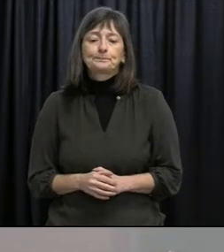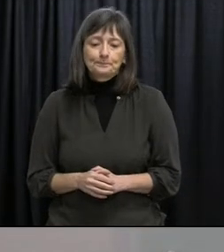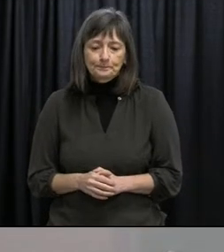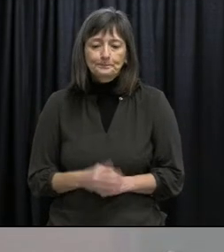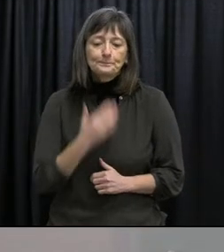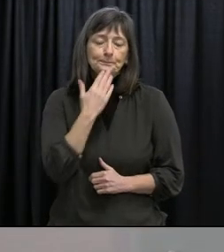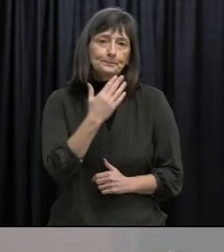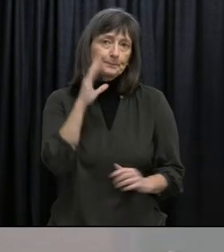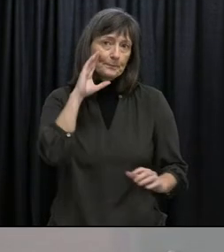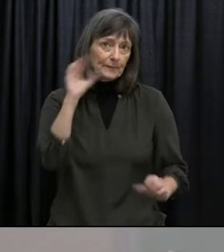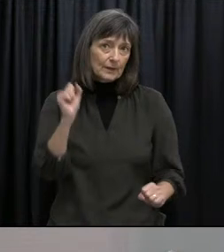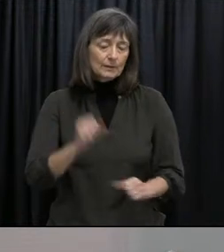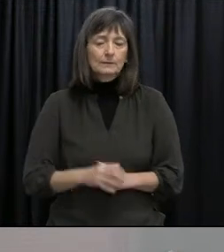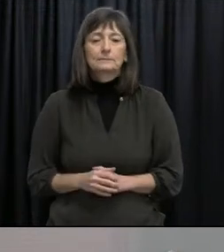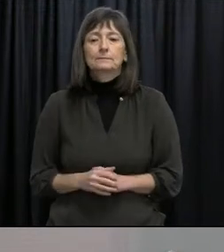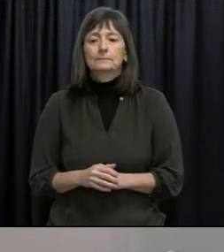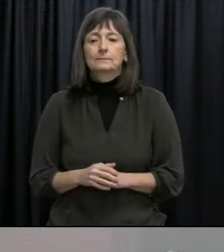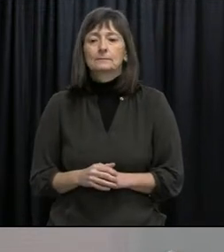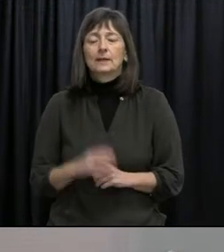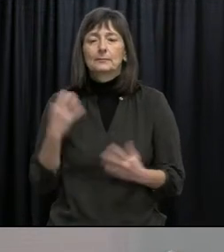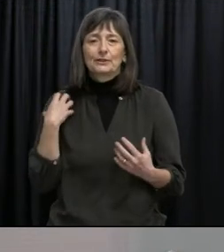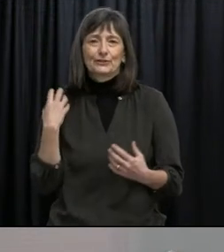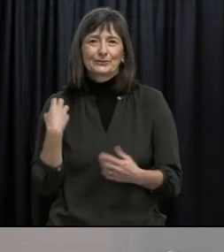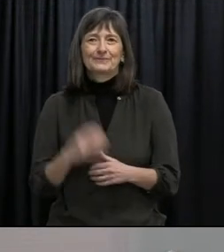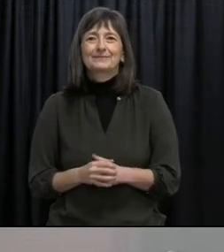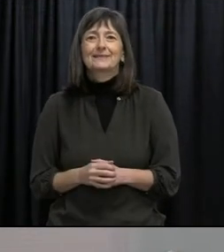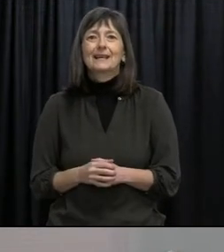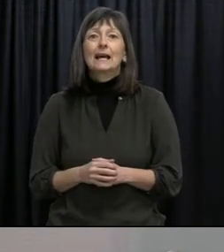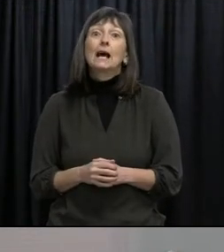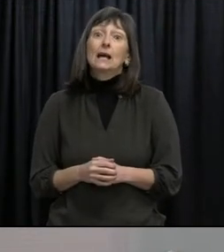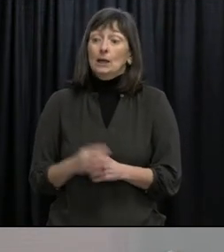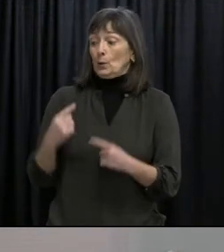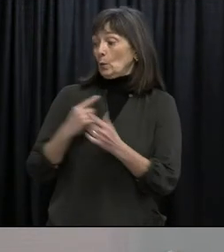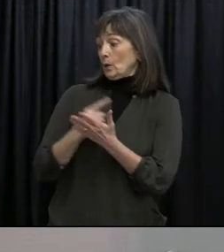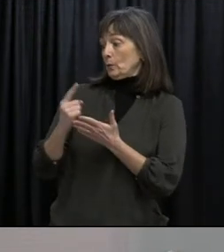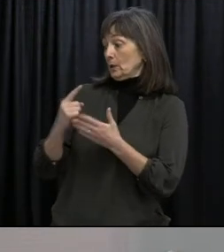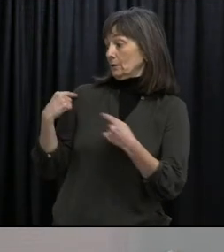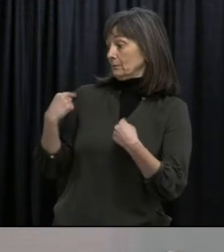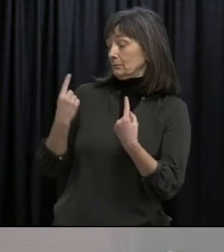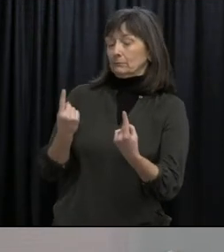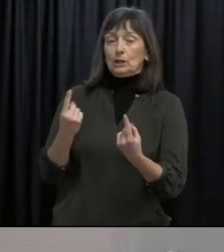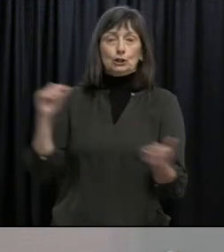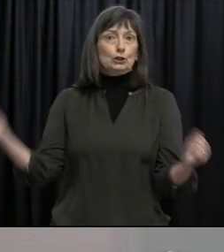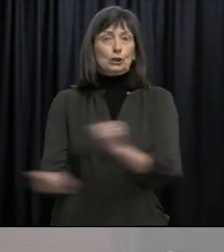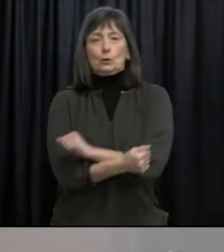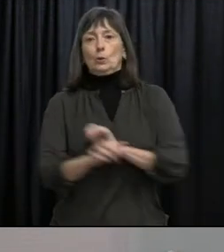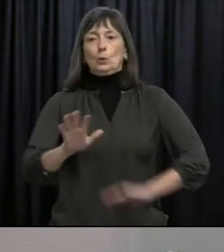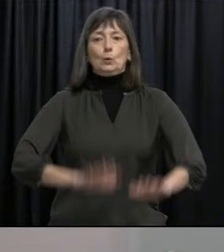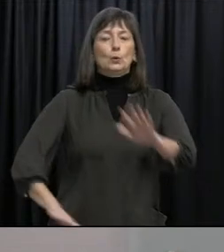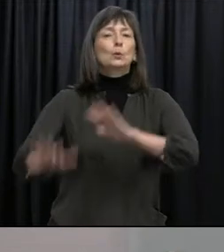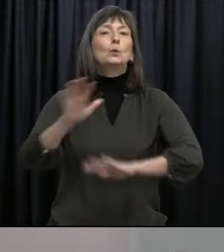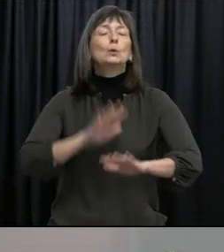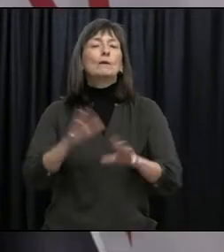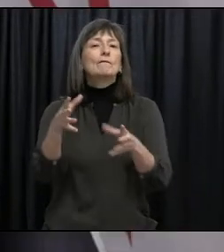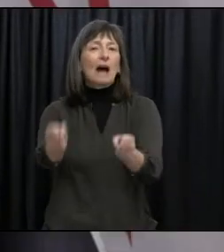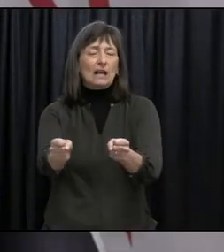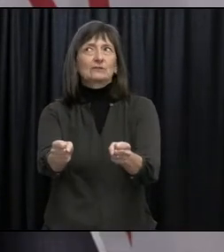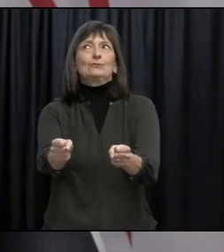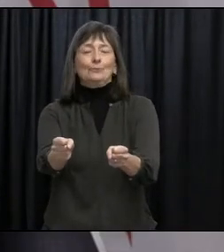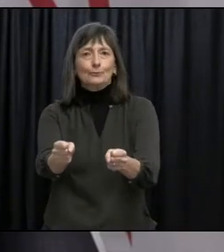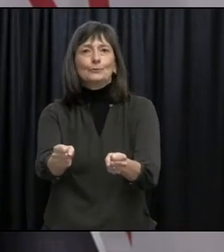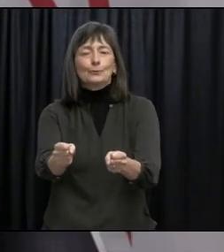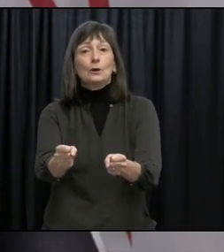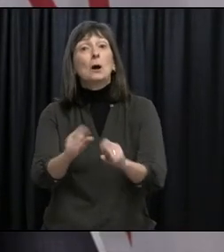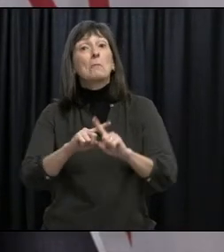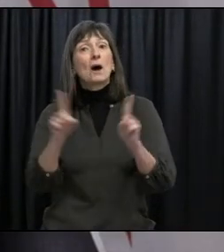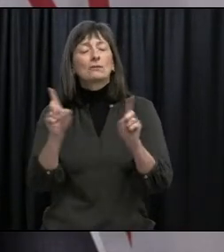This past week has certainly shown us how quickly things can change when dealing with COVID-19. But we have a plan, and it's